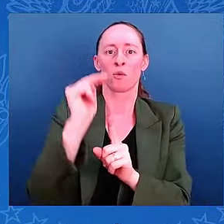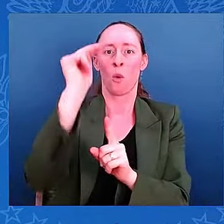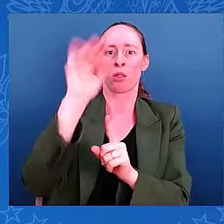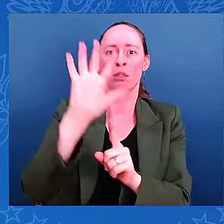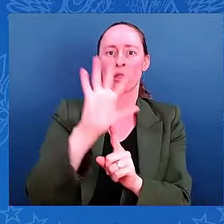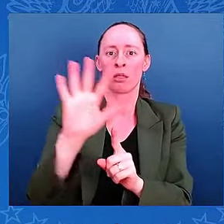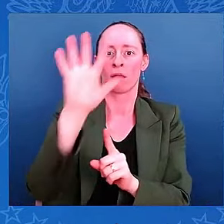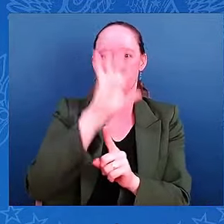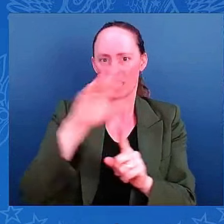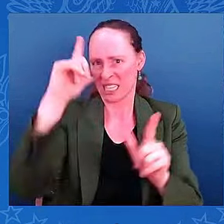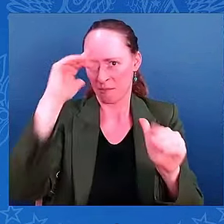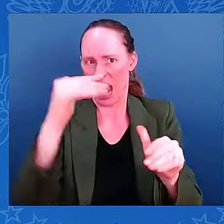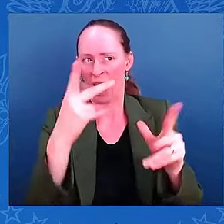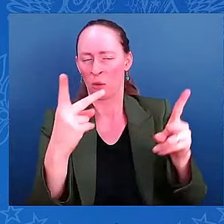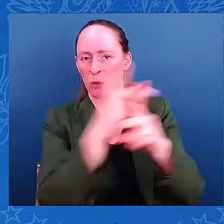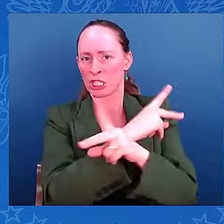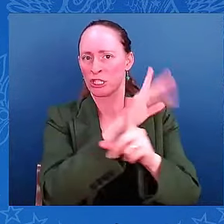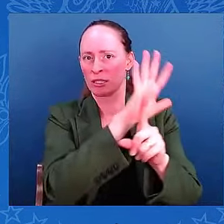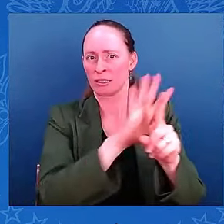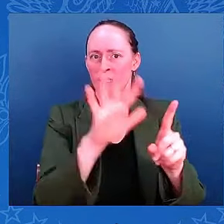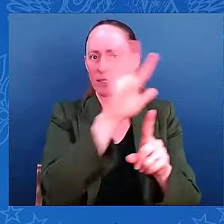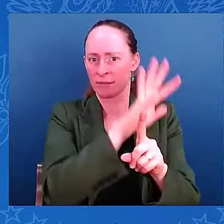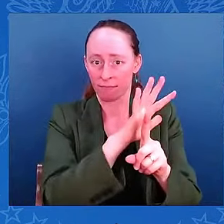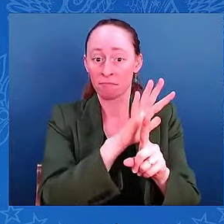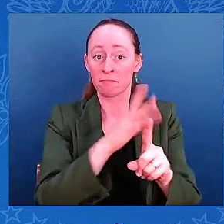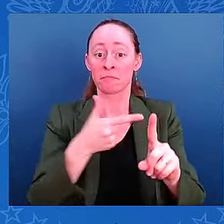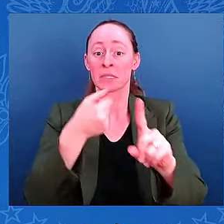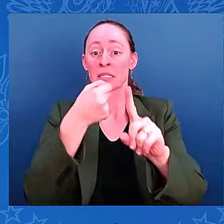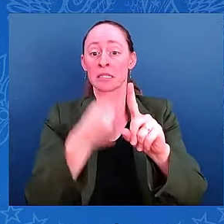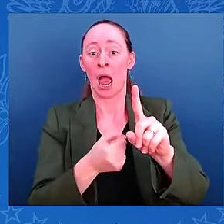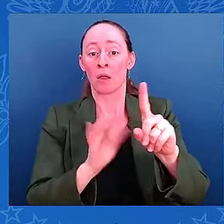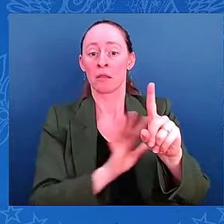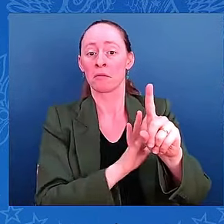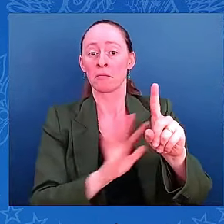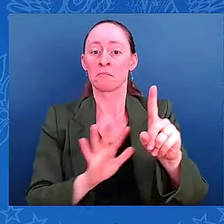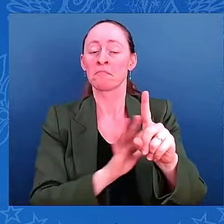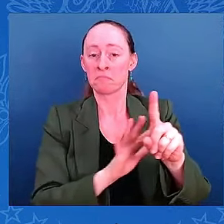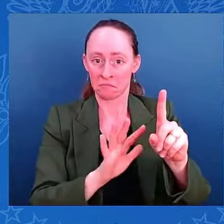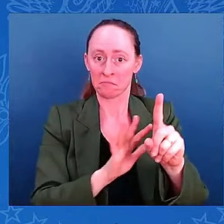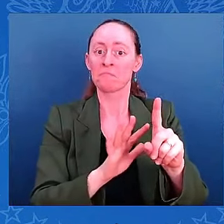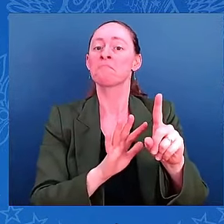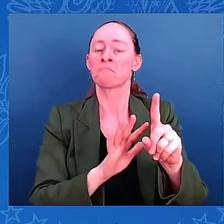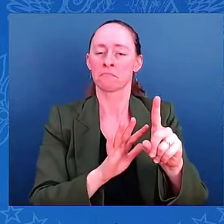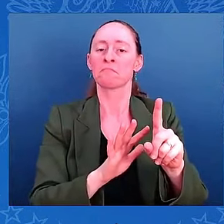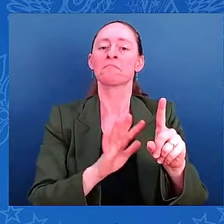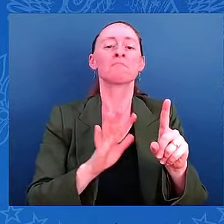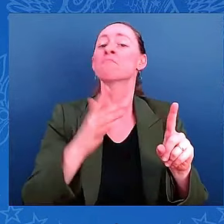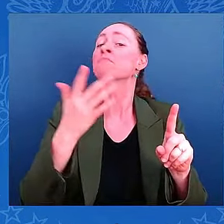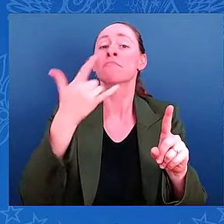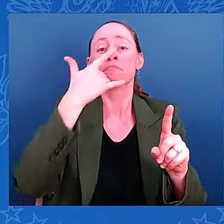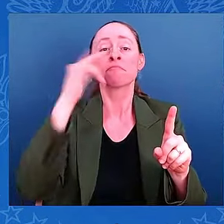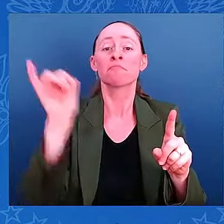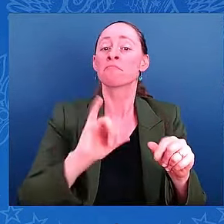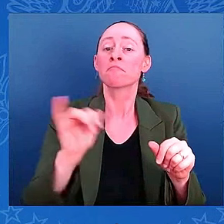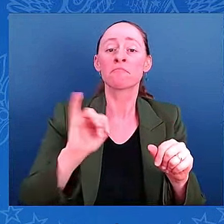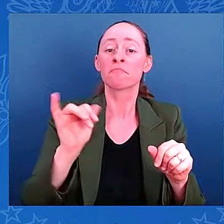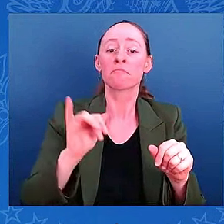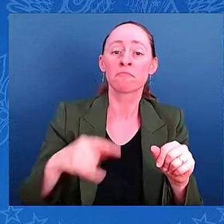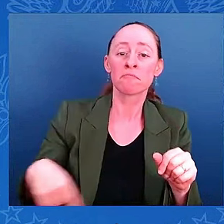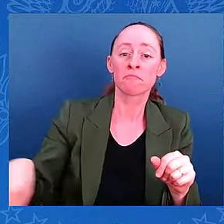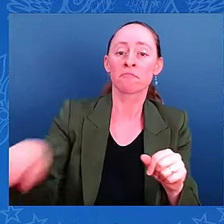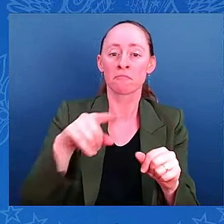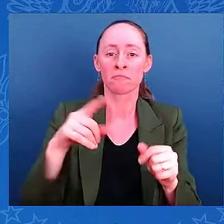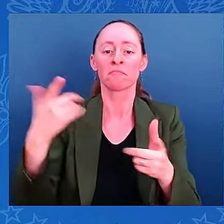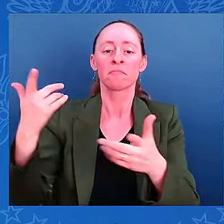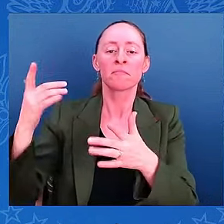20 miles south would push that higher storm surge, say, down to the Sarasota, Port Charlotte area. Even as close as we are to landfall, it's not